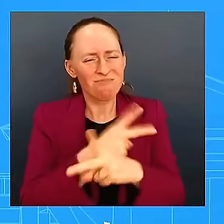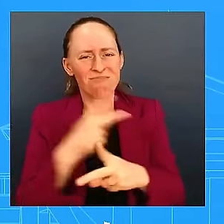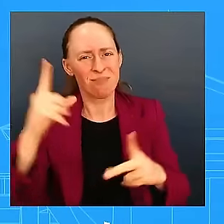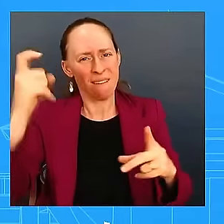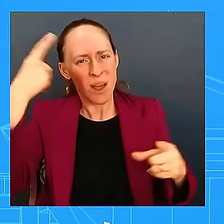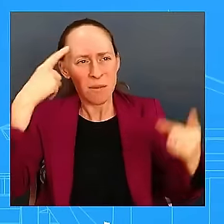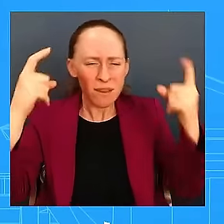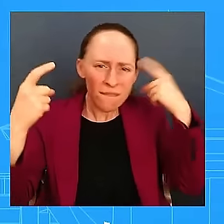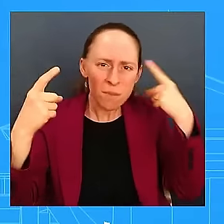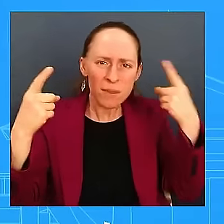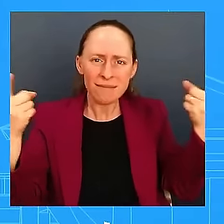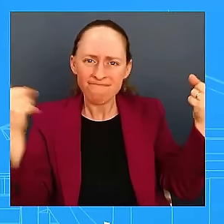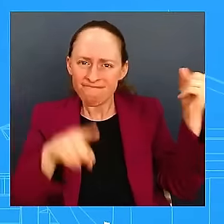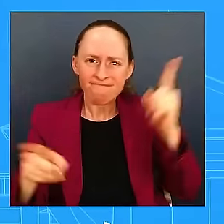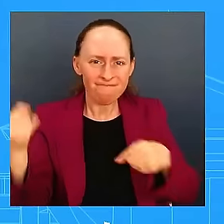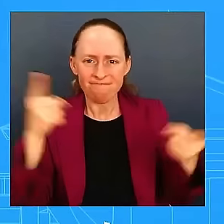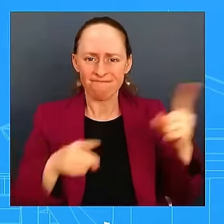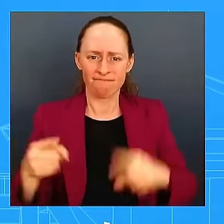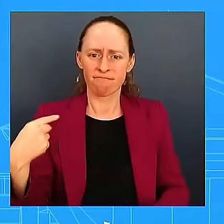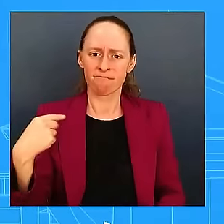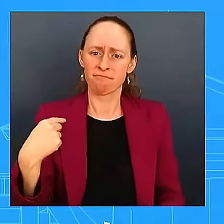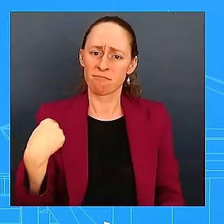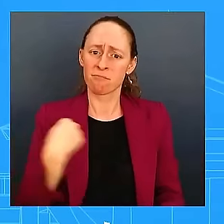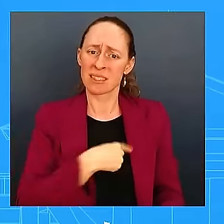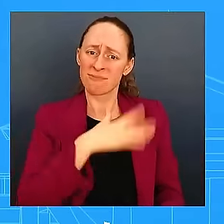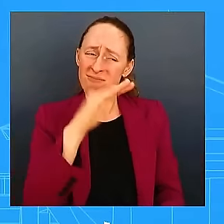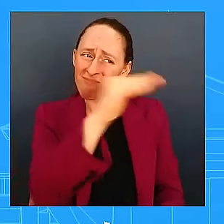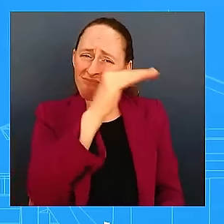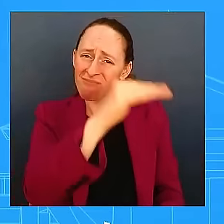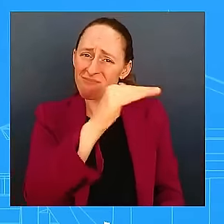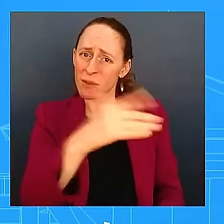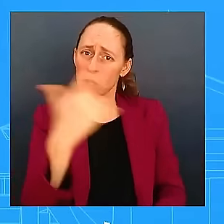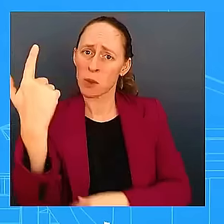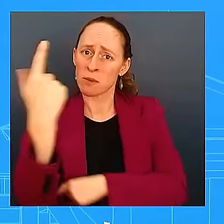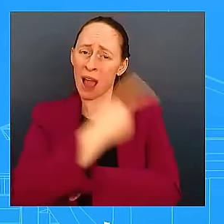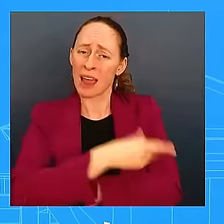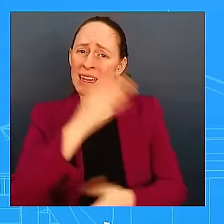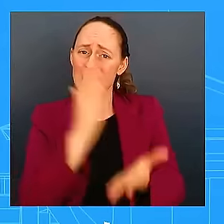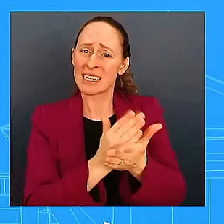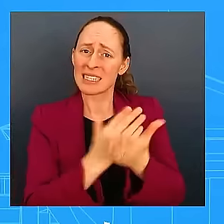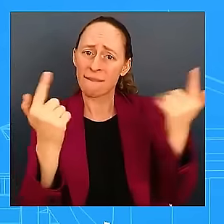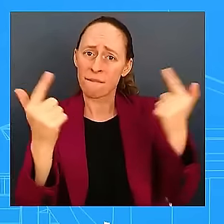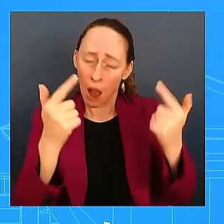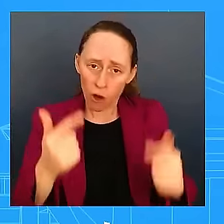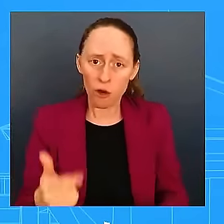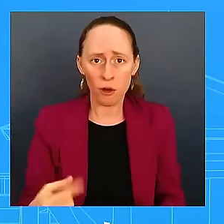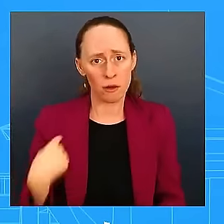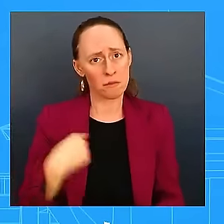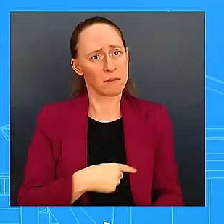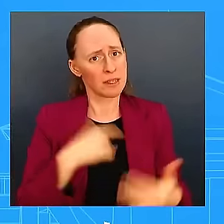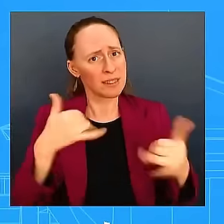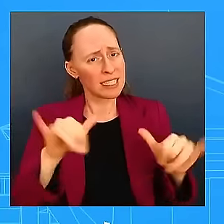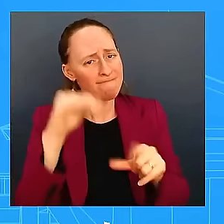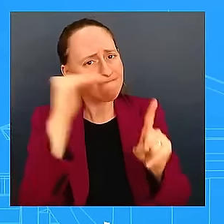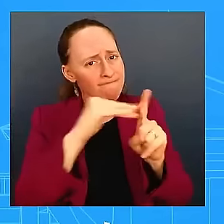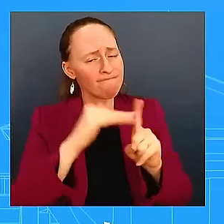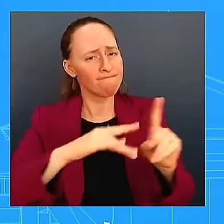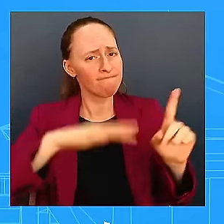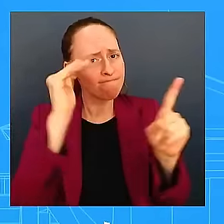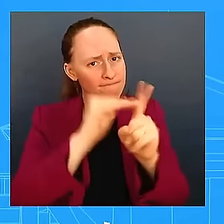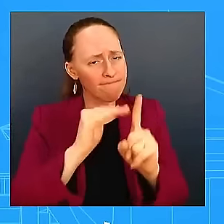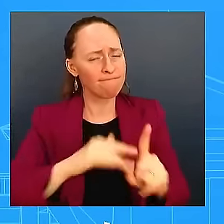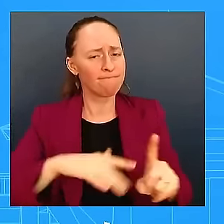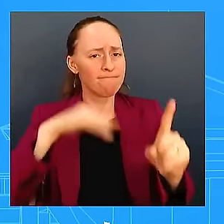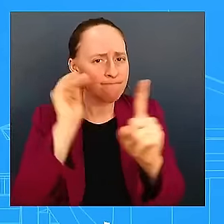a 21-day ceasefire. And that's why we're continuing to have these diplomatic solutions, right, diplomatic conversations. We have to do